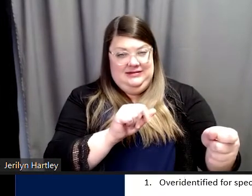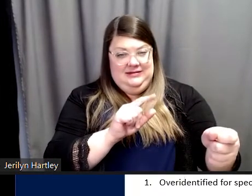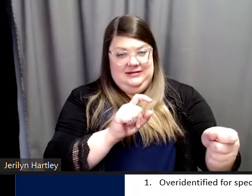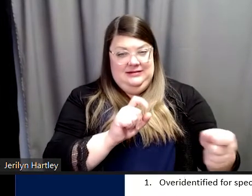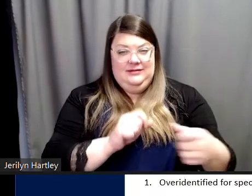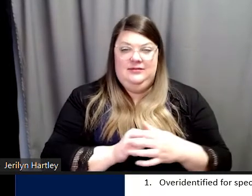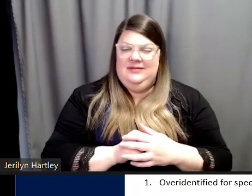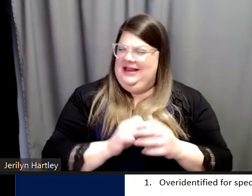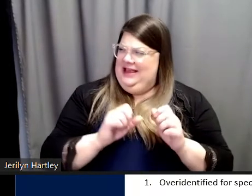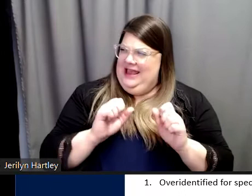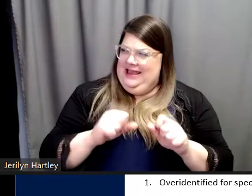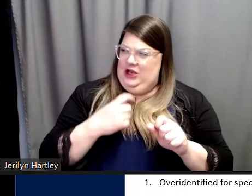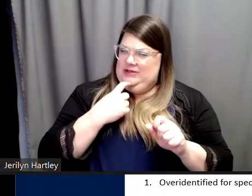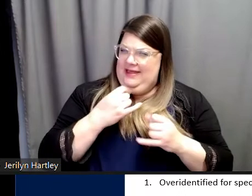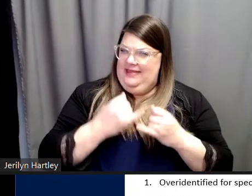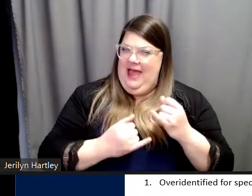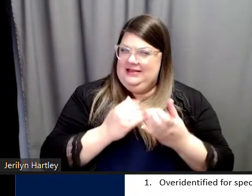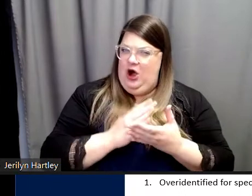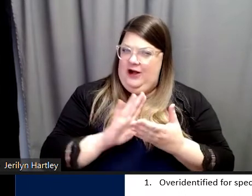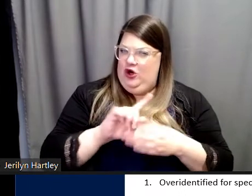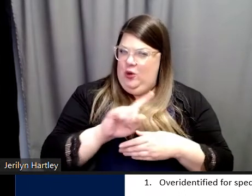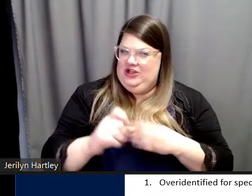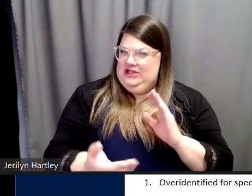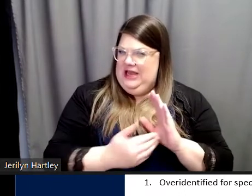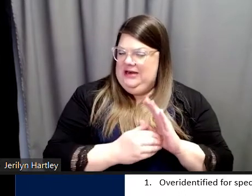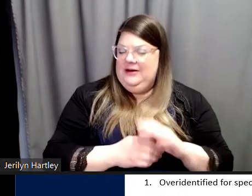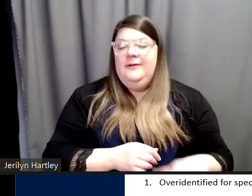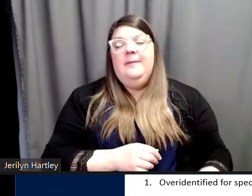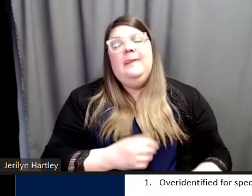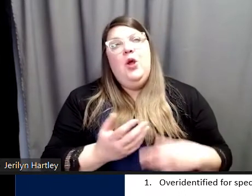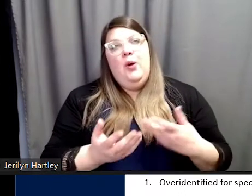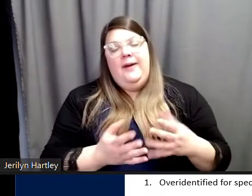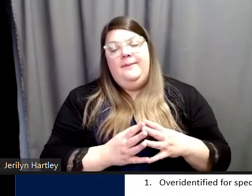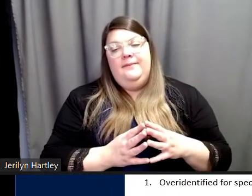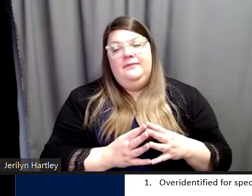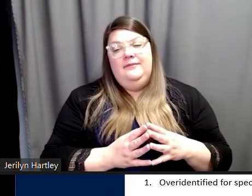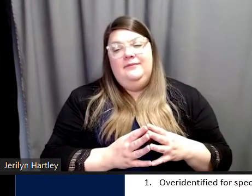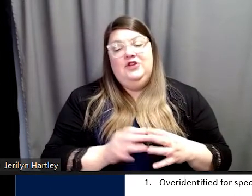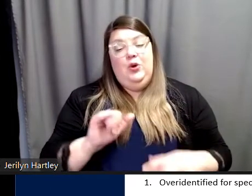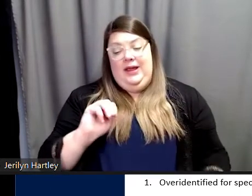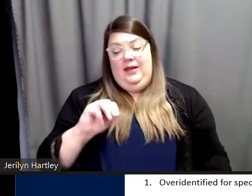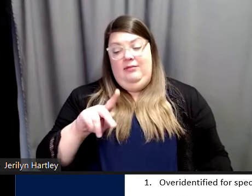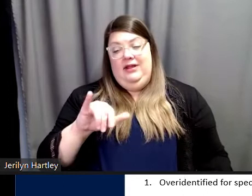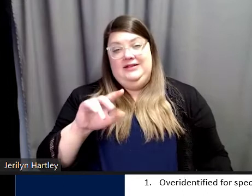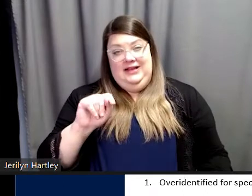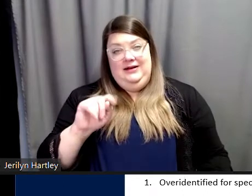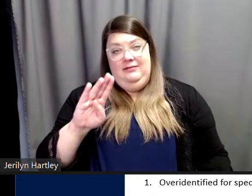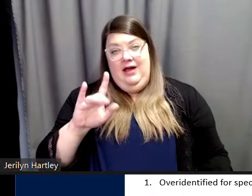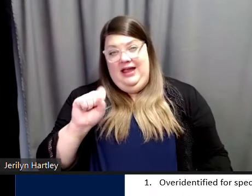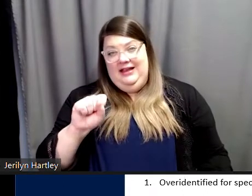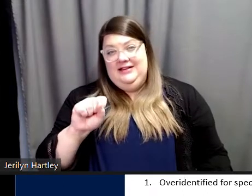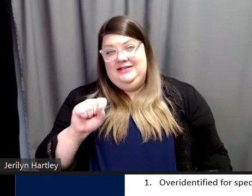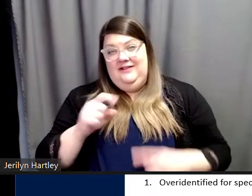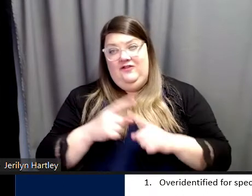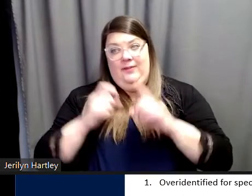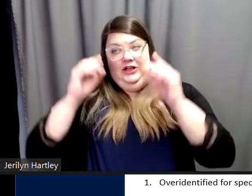Sorry, can you repeat the last part of your question? Okay. Implicit bias on the part of the instructor